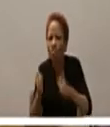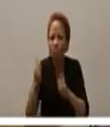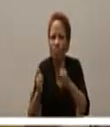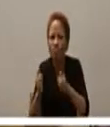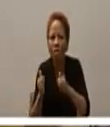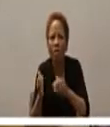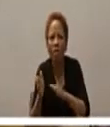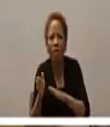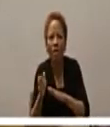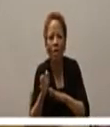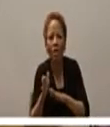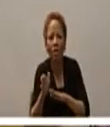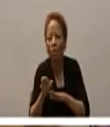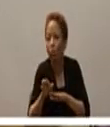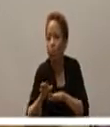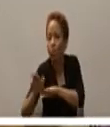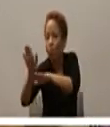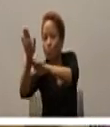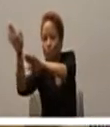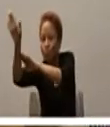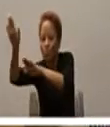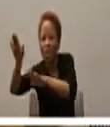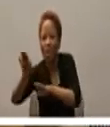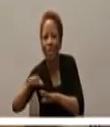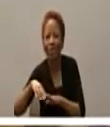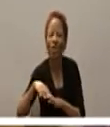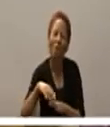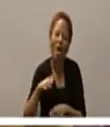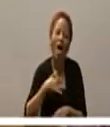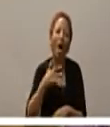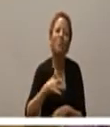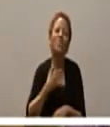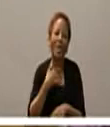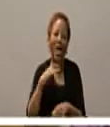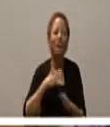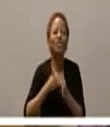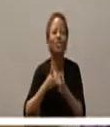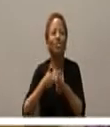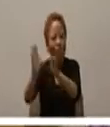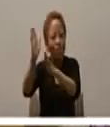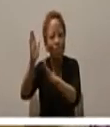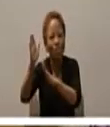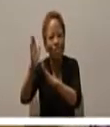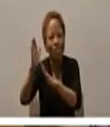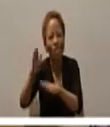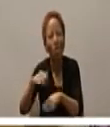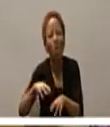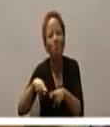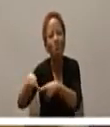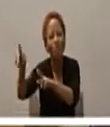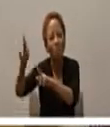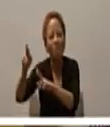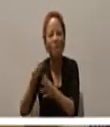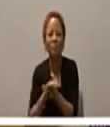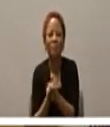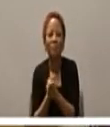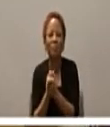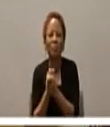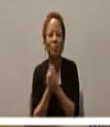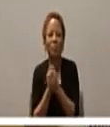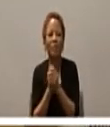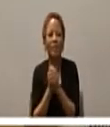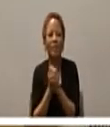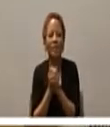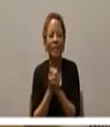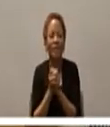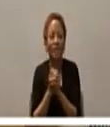actually straighten the road out but it's true it when when